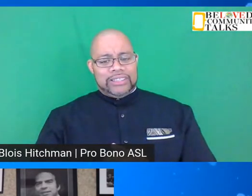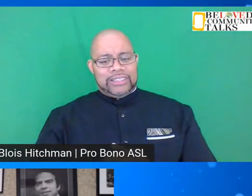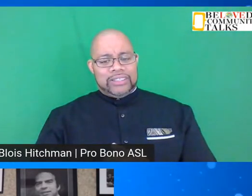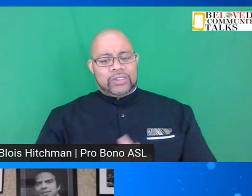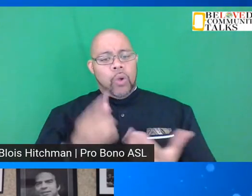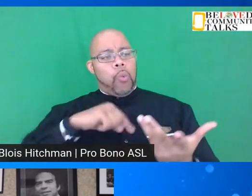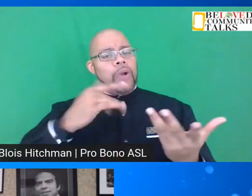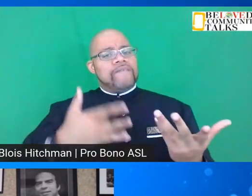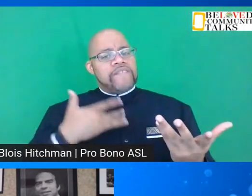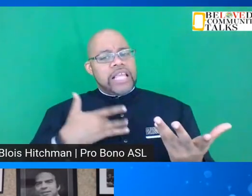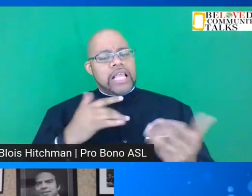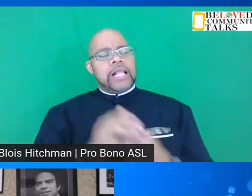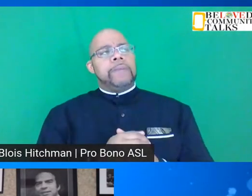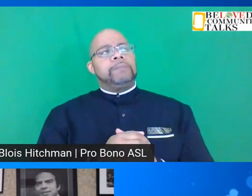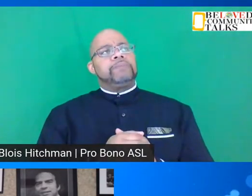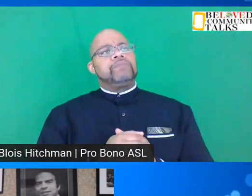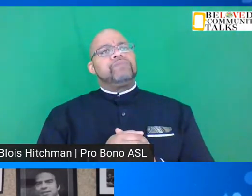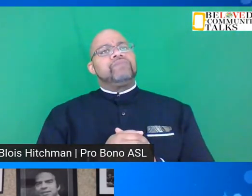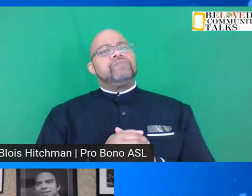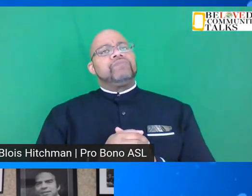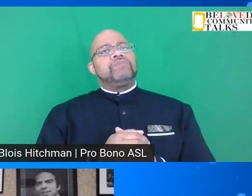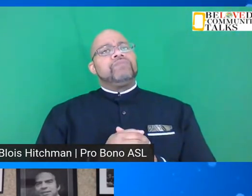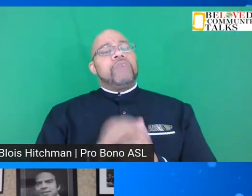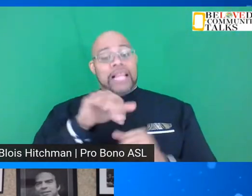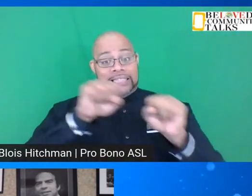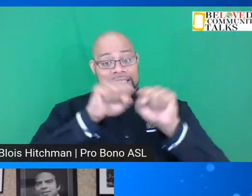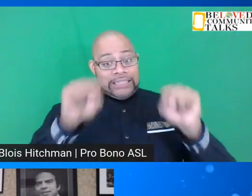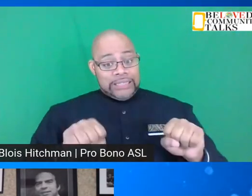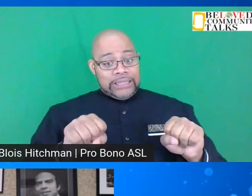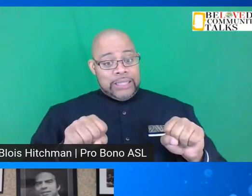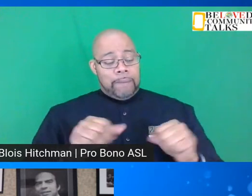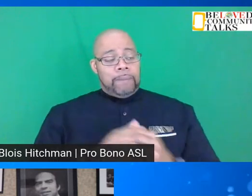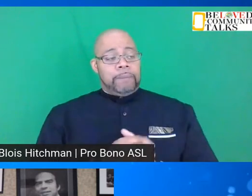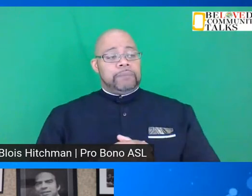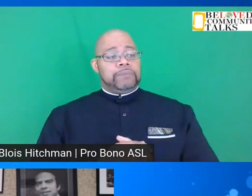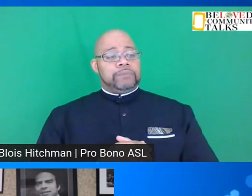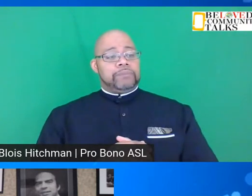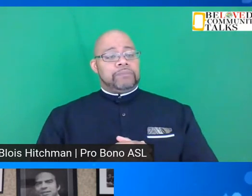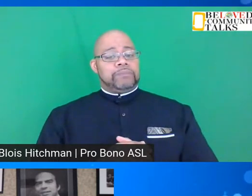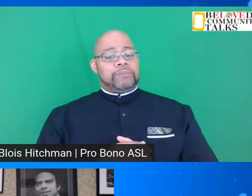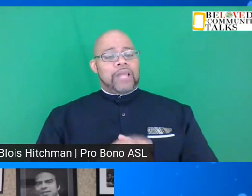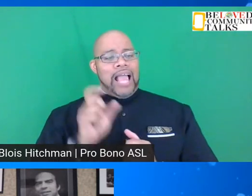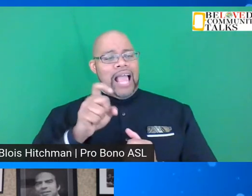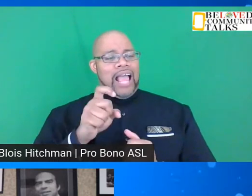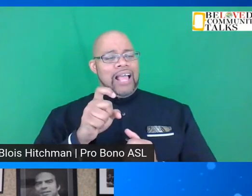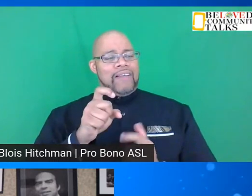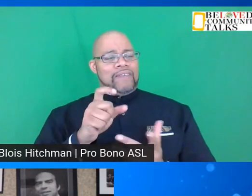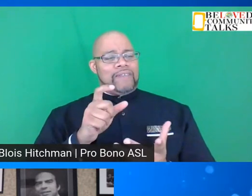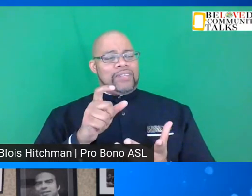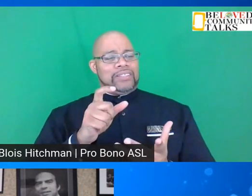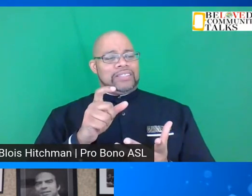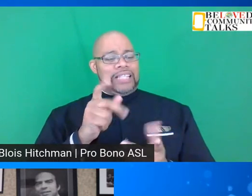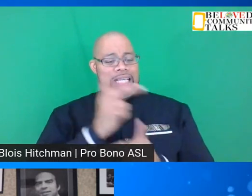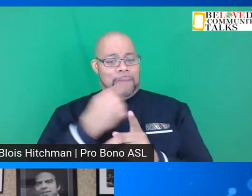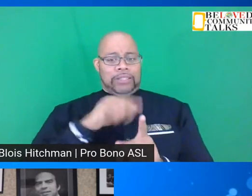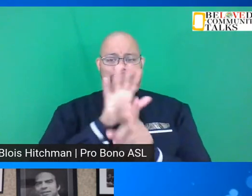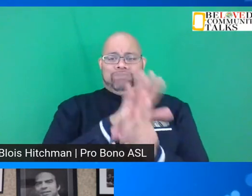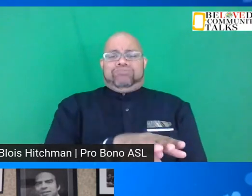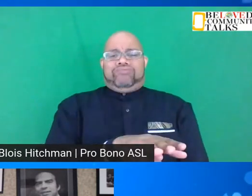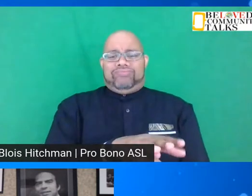We feel that the system puts you have to put a foot on our neck to keep us down,